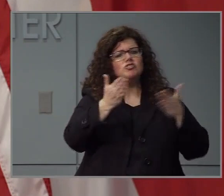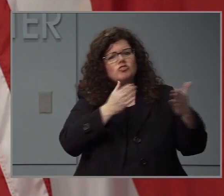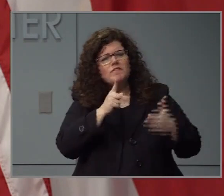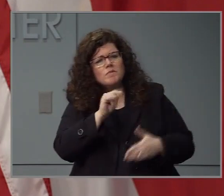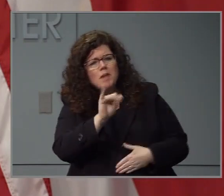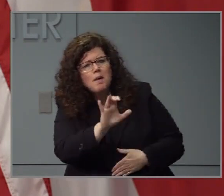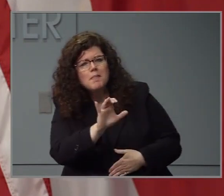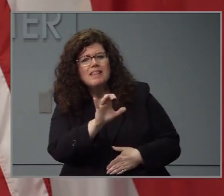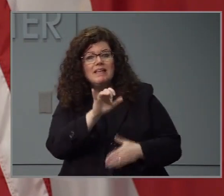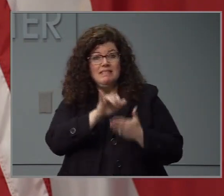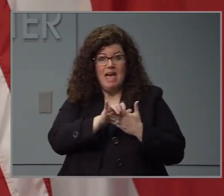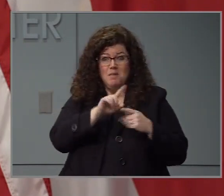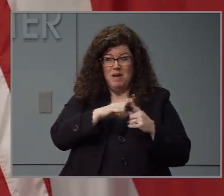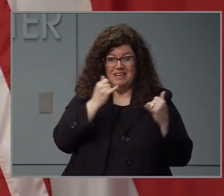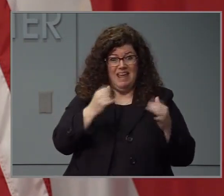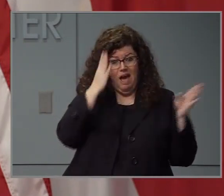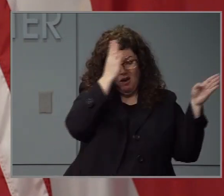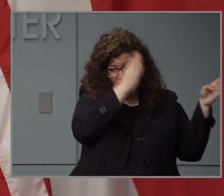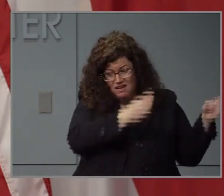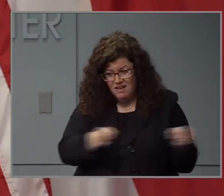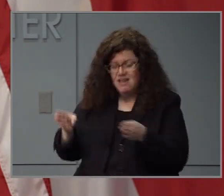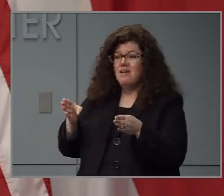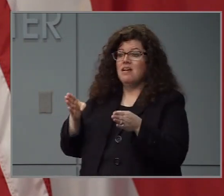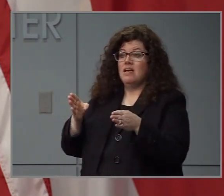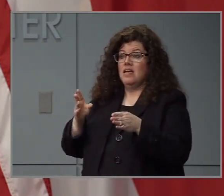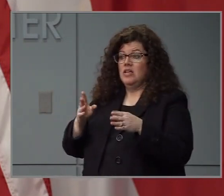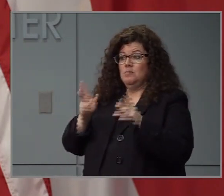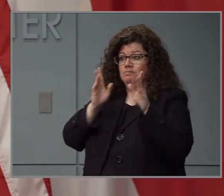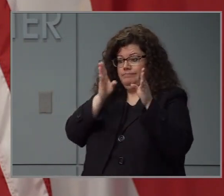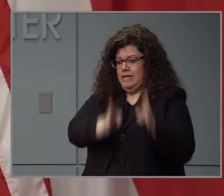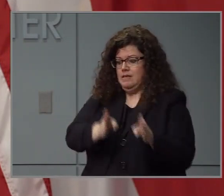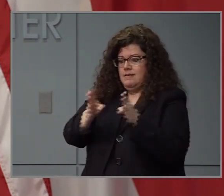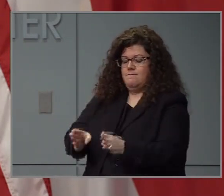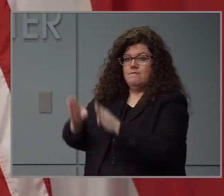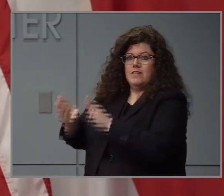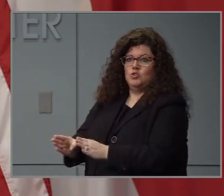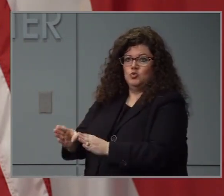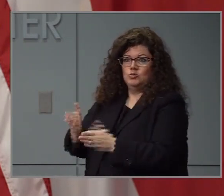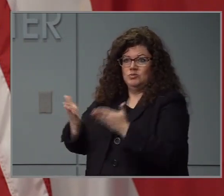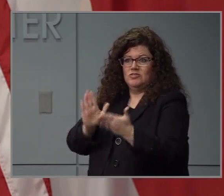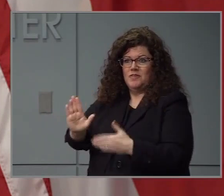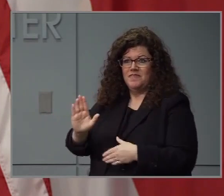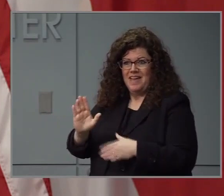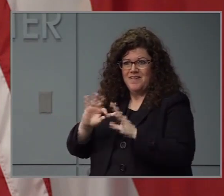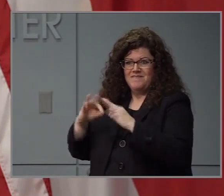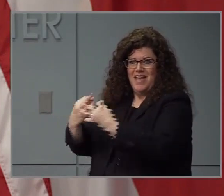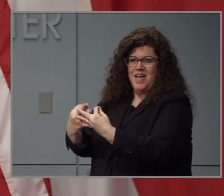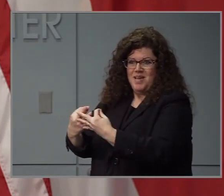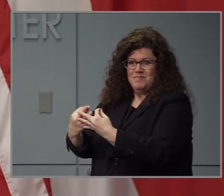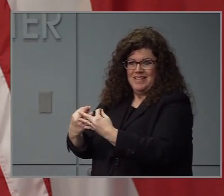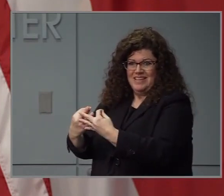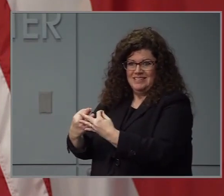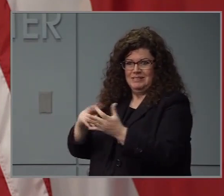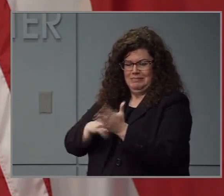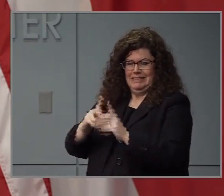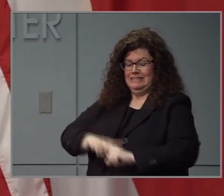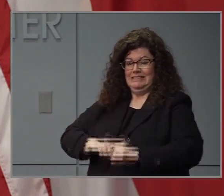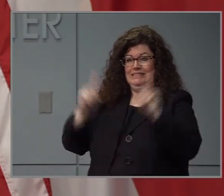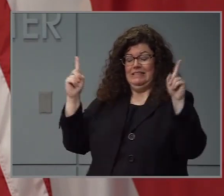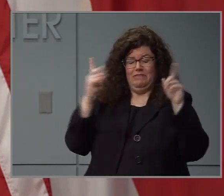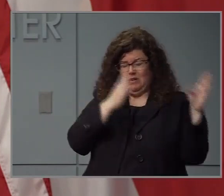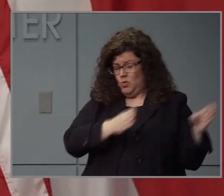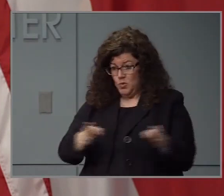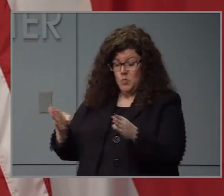driven by consumers at home. Before the COVID-19 pandemic, much of our food consumption was at